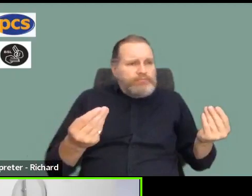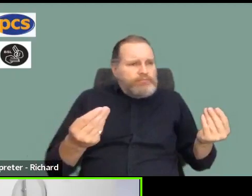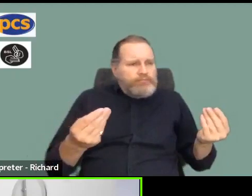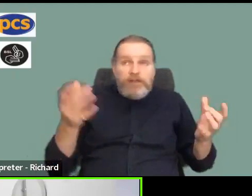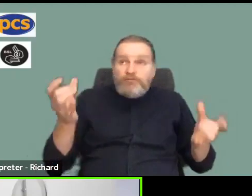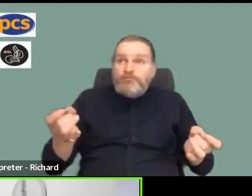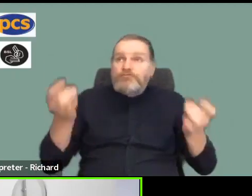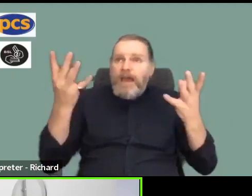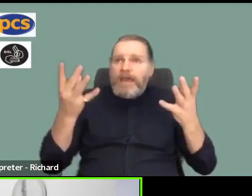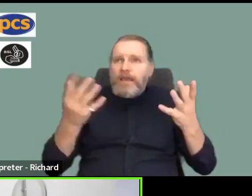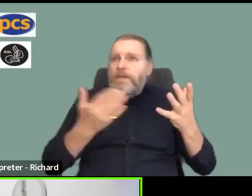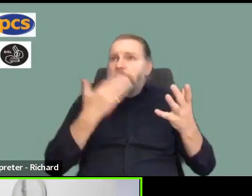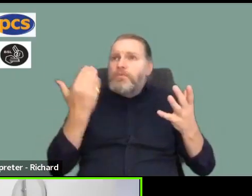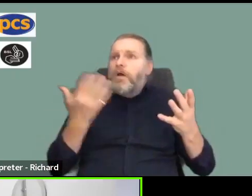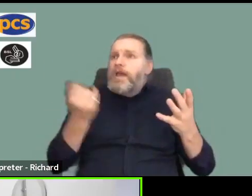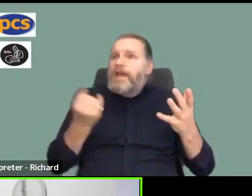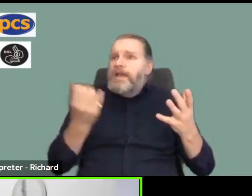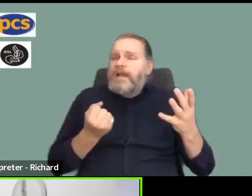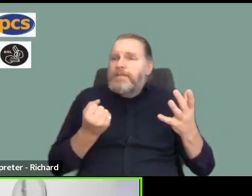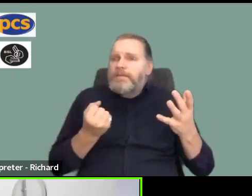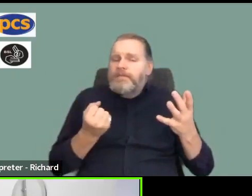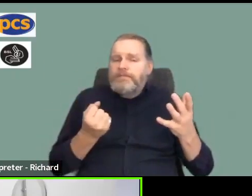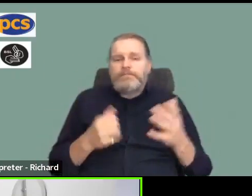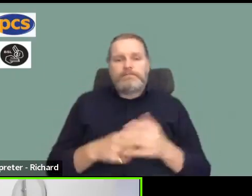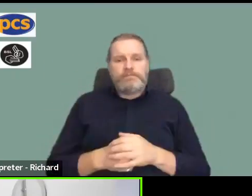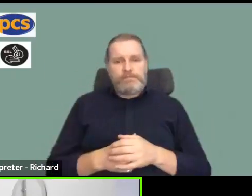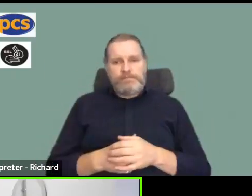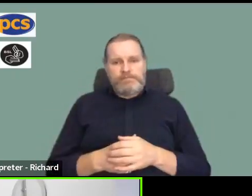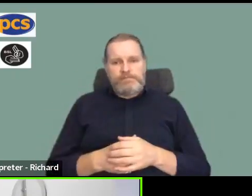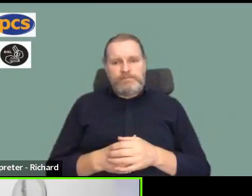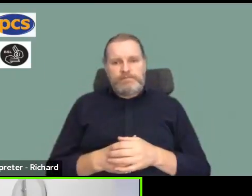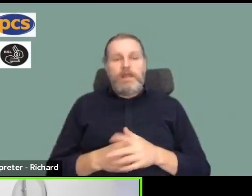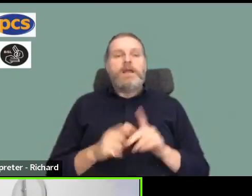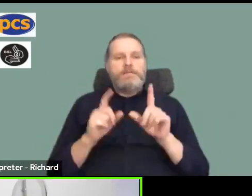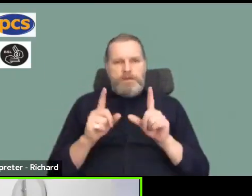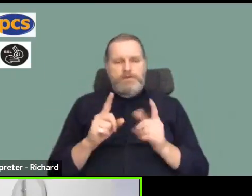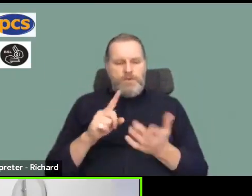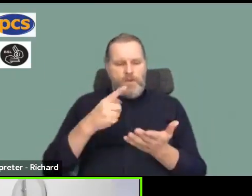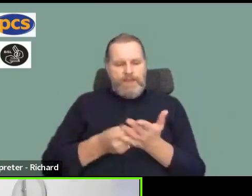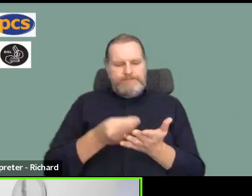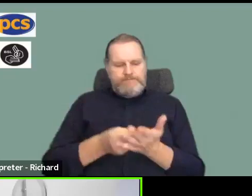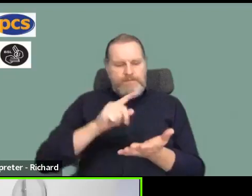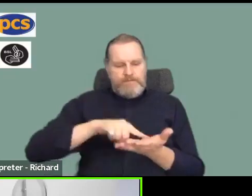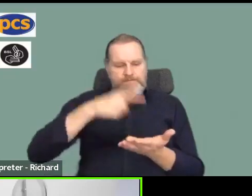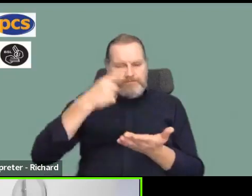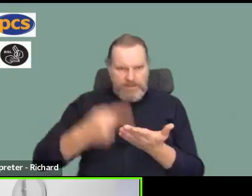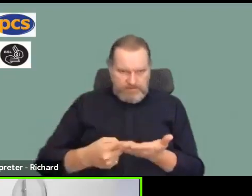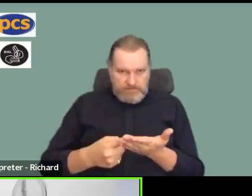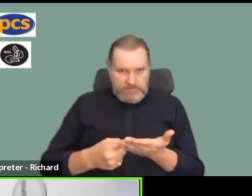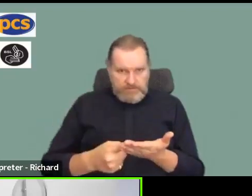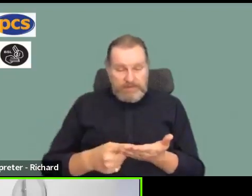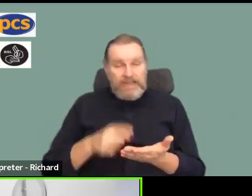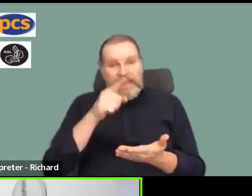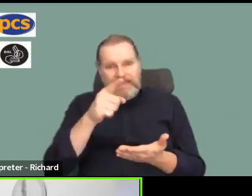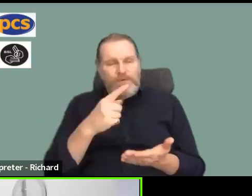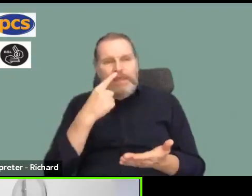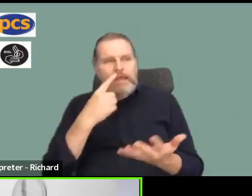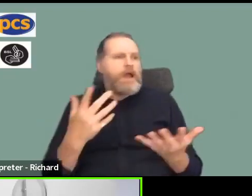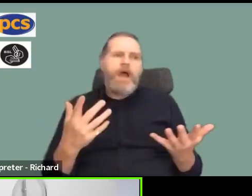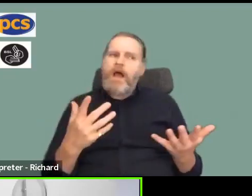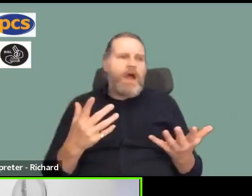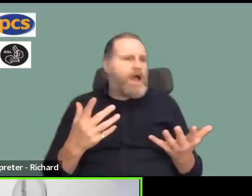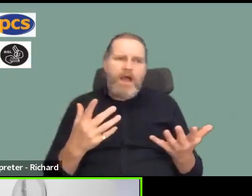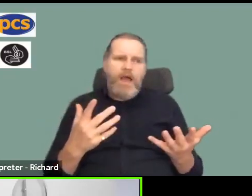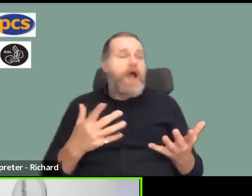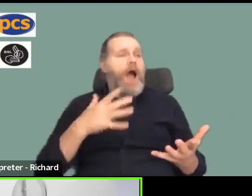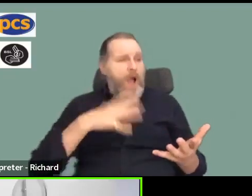then posted. But as soon as I posted that, Mark started talking about the hardship funds. So I think you partially answered that question,